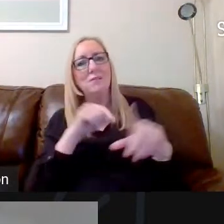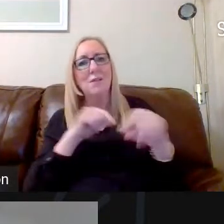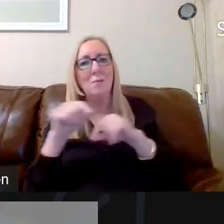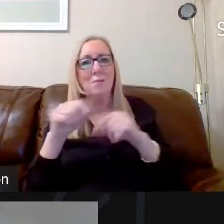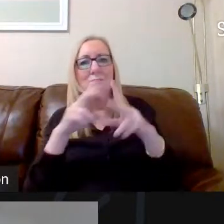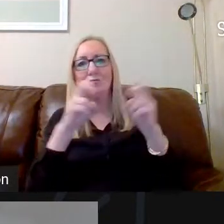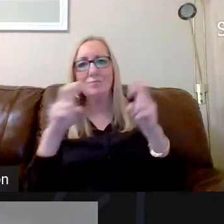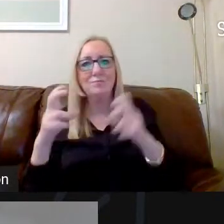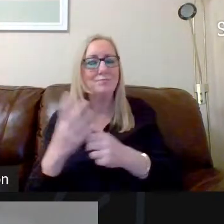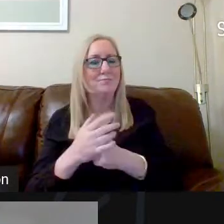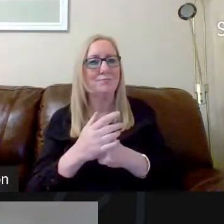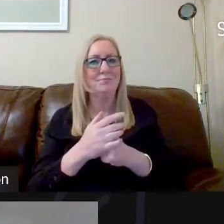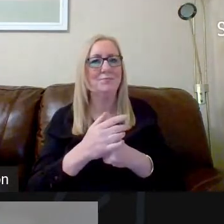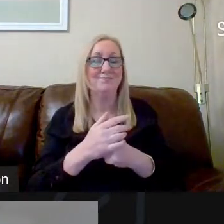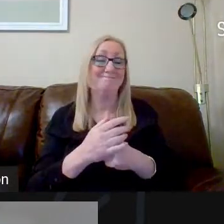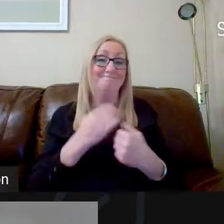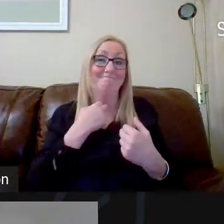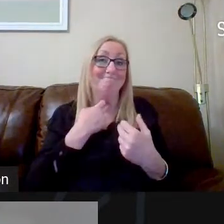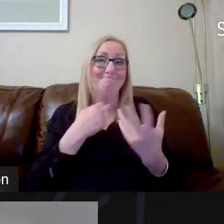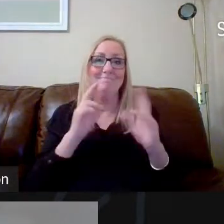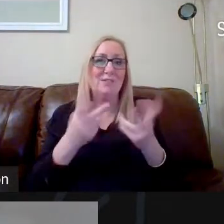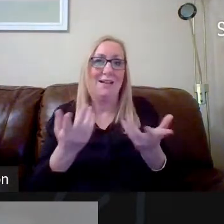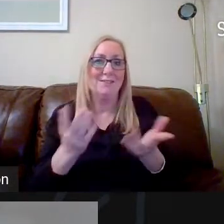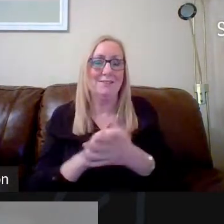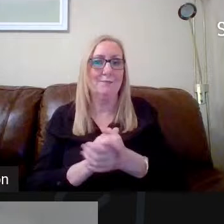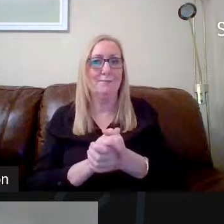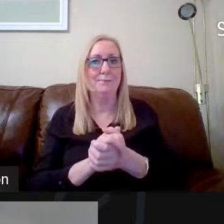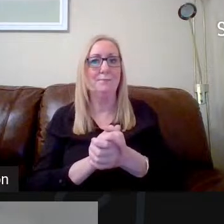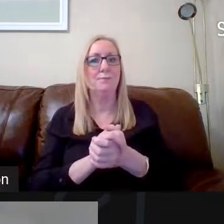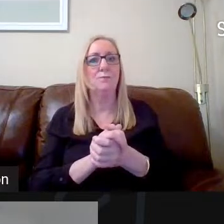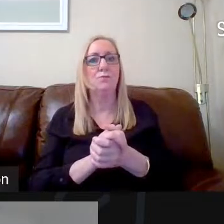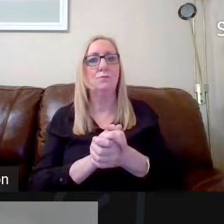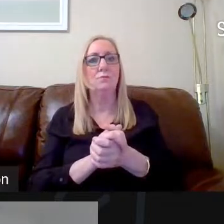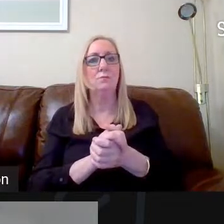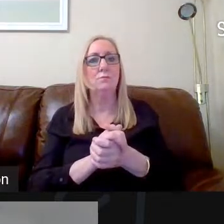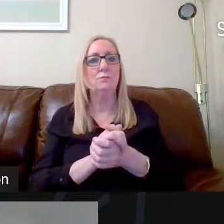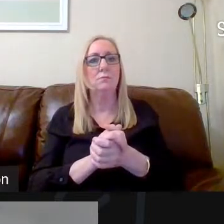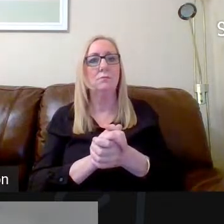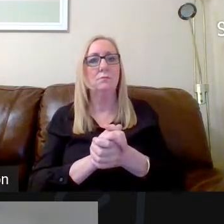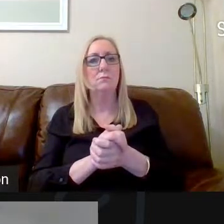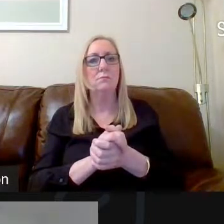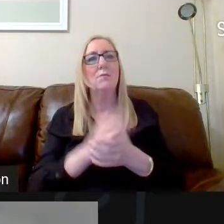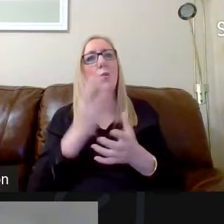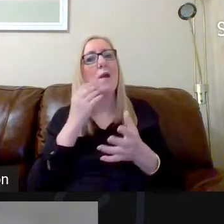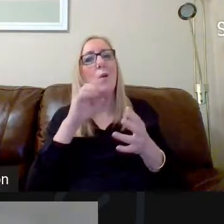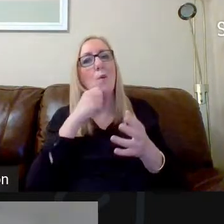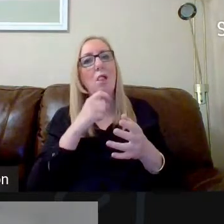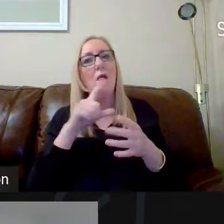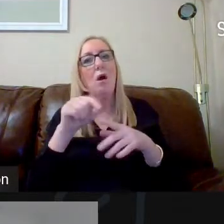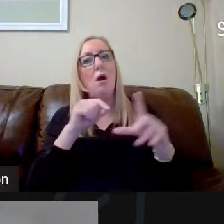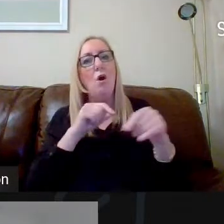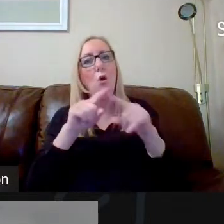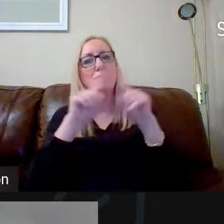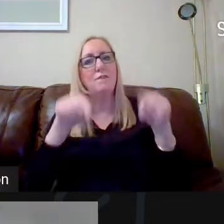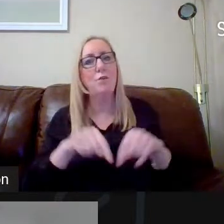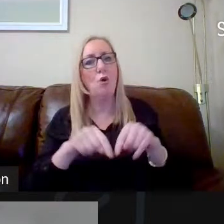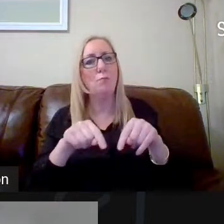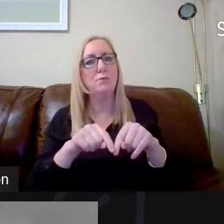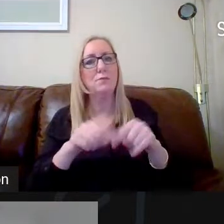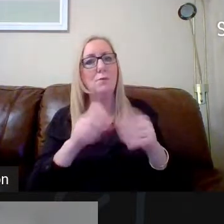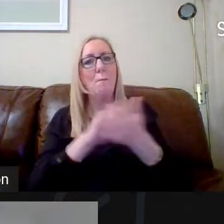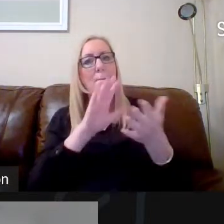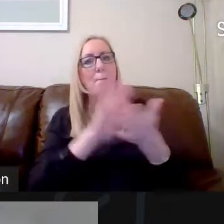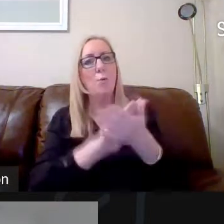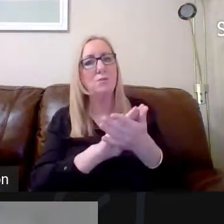Unfortunately, that's just the case just now. Where will the option forms be posted? It'll be posted on Google Classroom